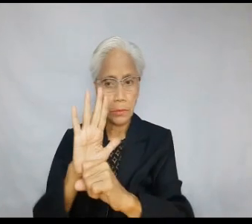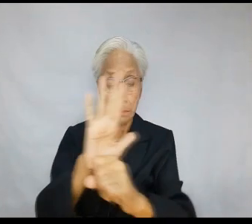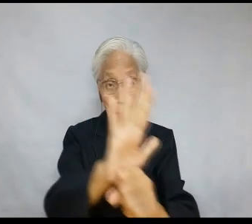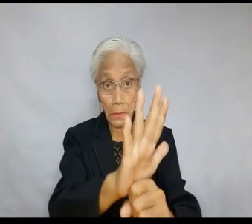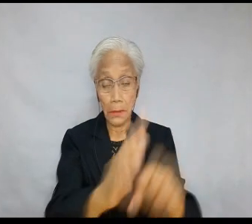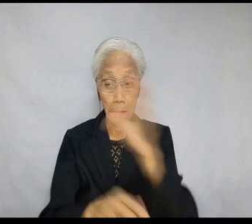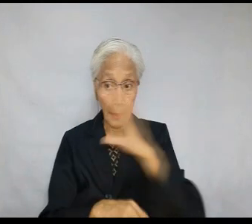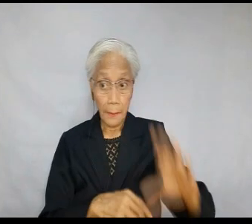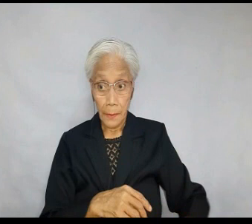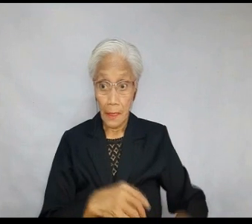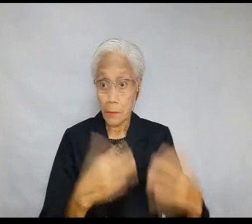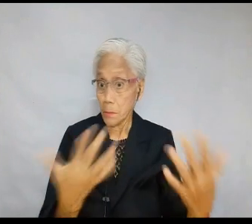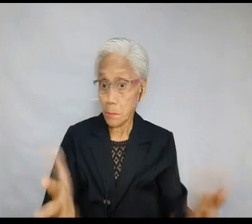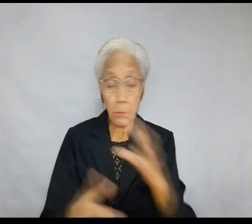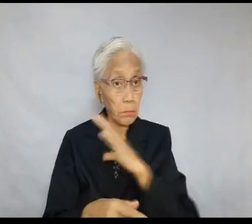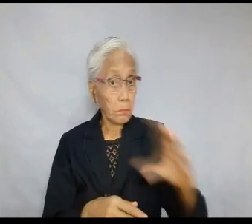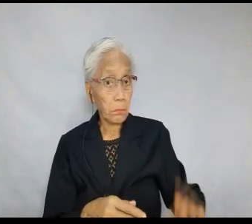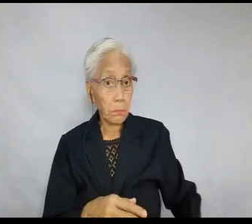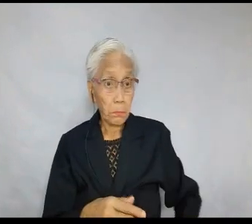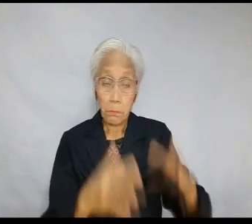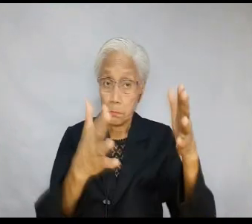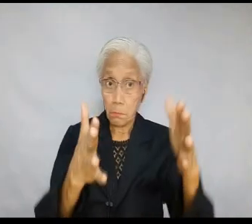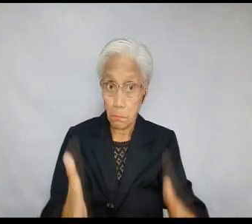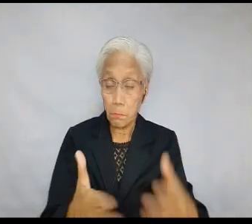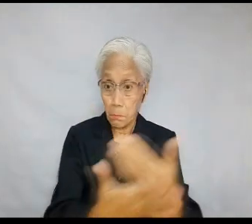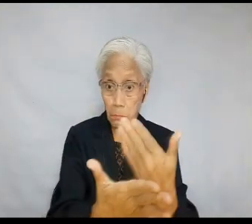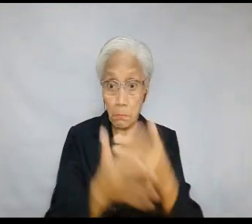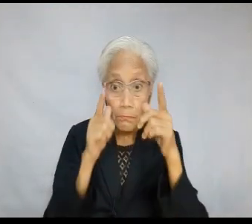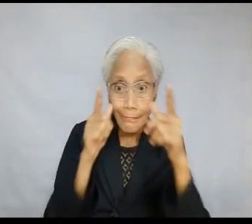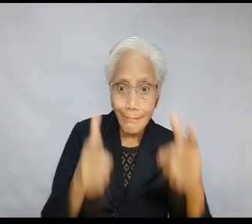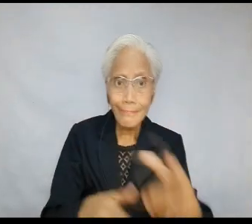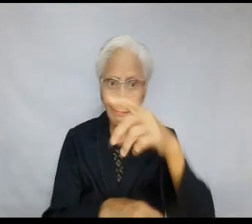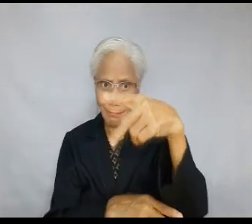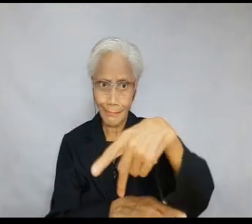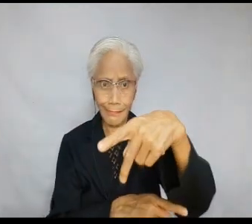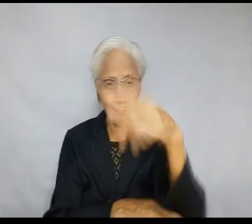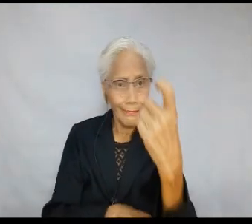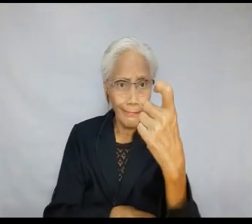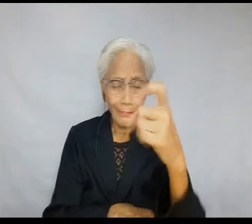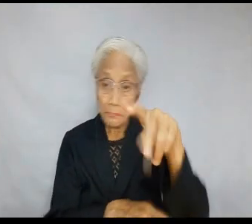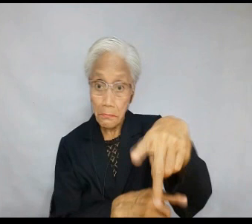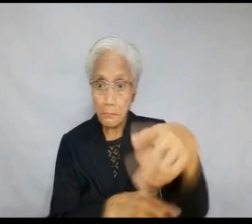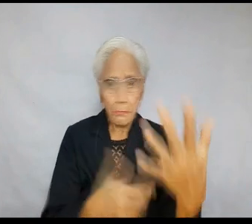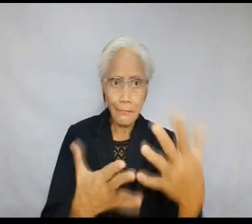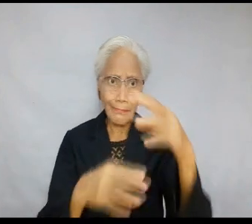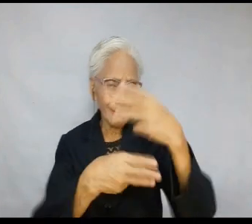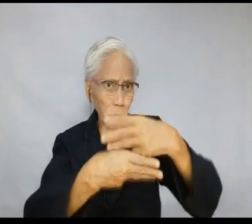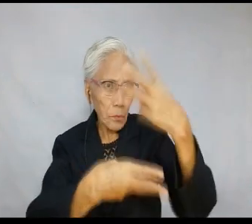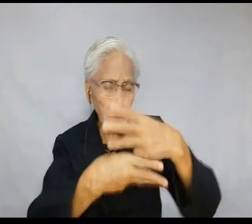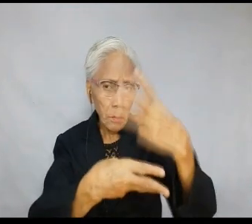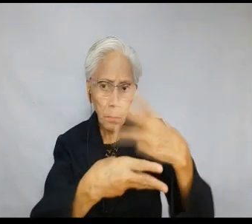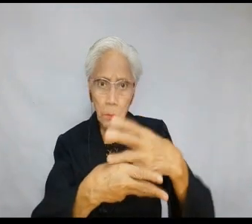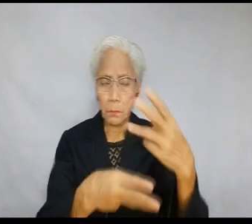symbol for Christ. Hence, in Christian fashion, X P is not read by intelligent Christians as X P, because that's a Windows